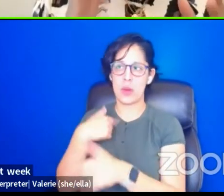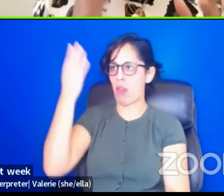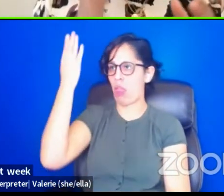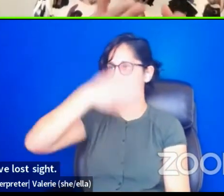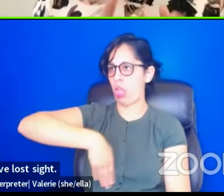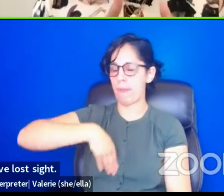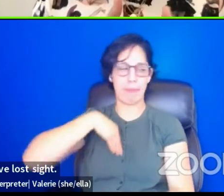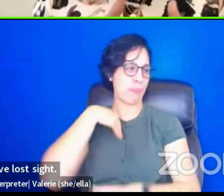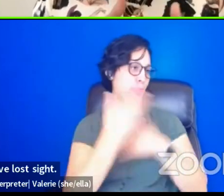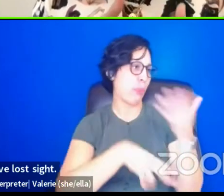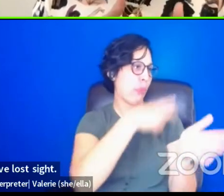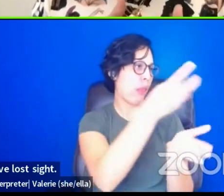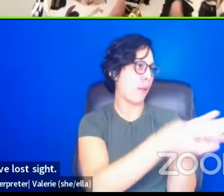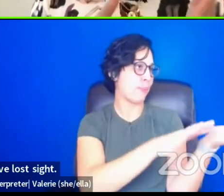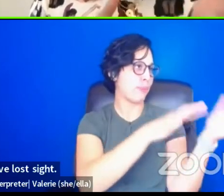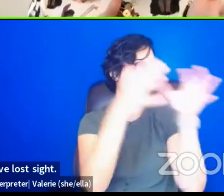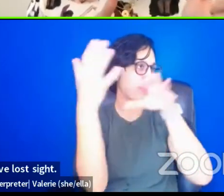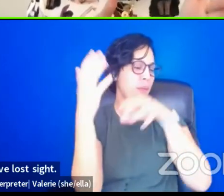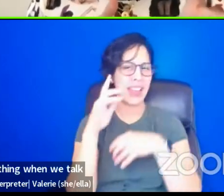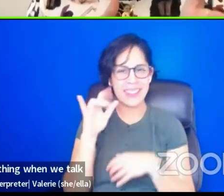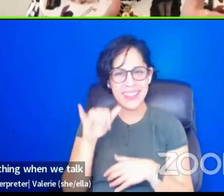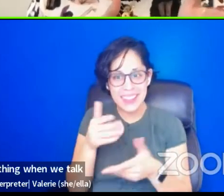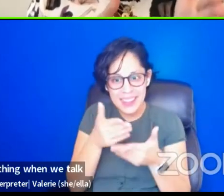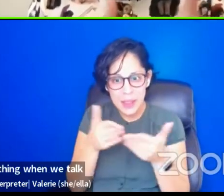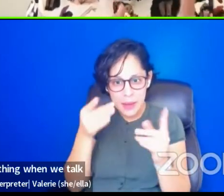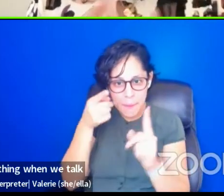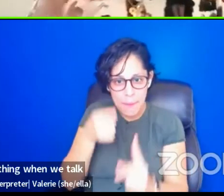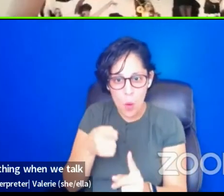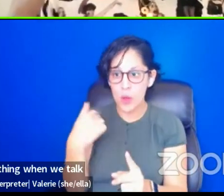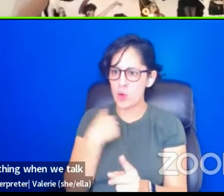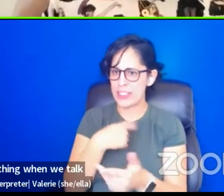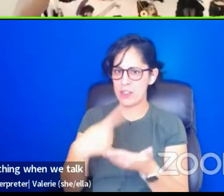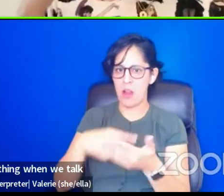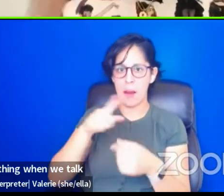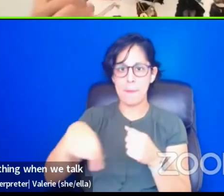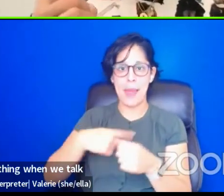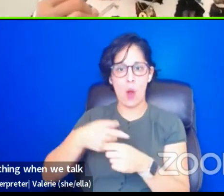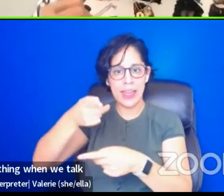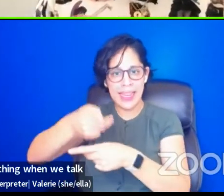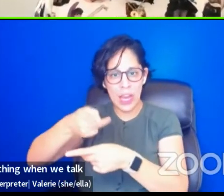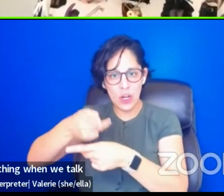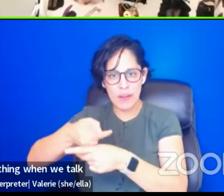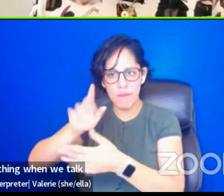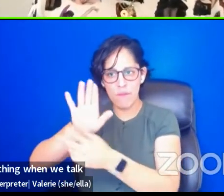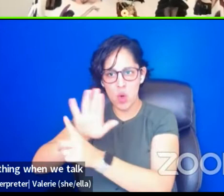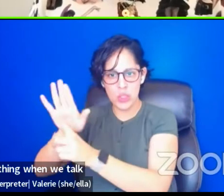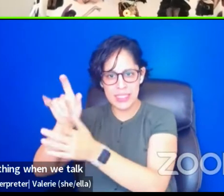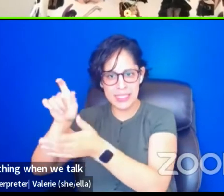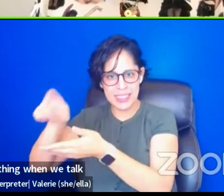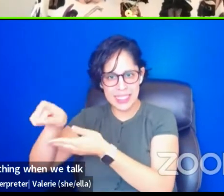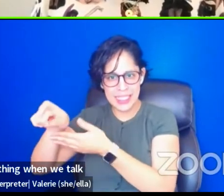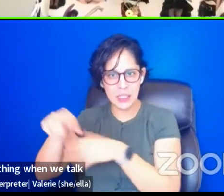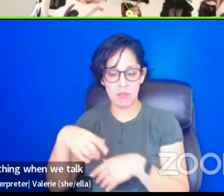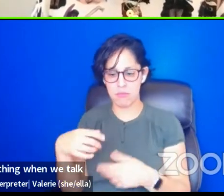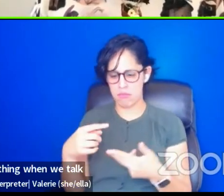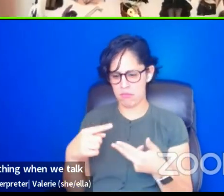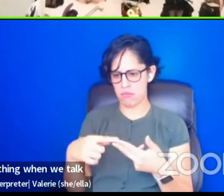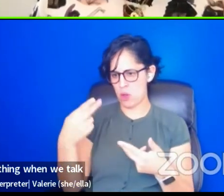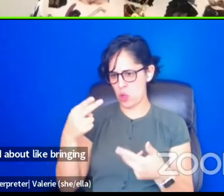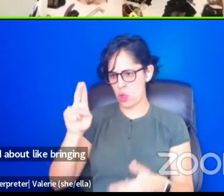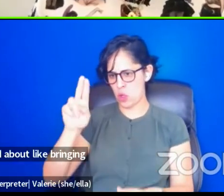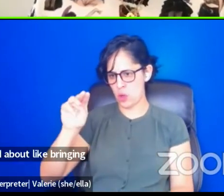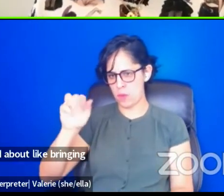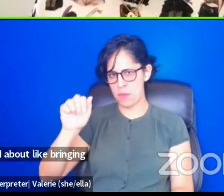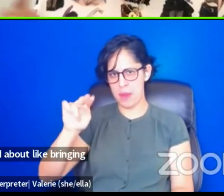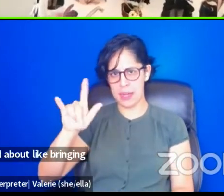And, and I think that that's the thing. When we talk about caregiver needs, we talk about like bringing humanity. I mean,